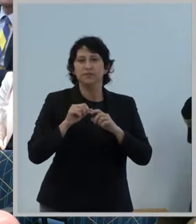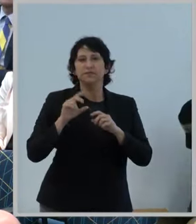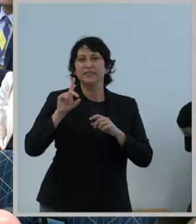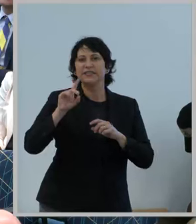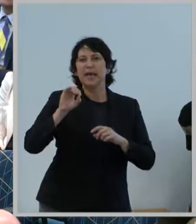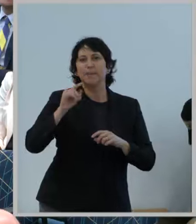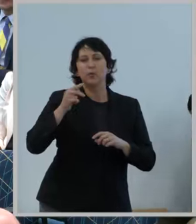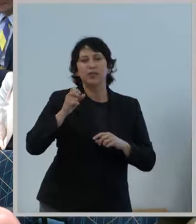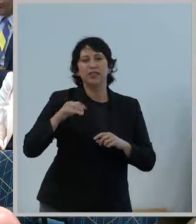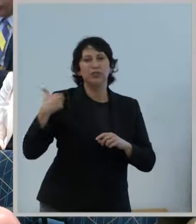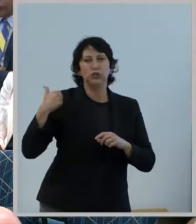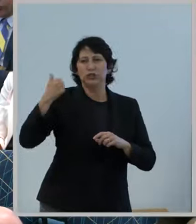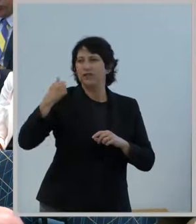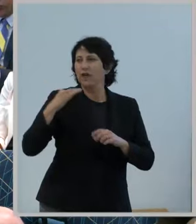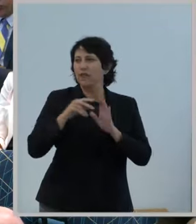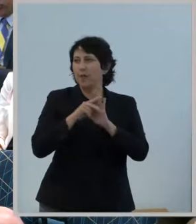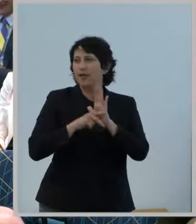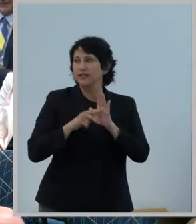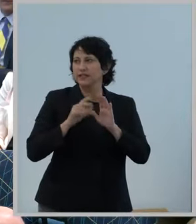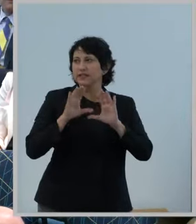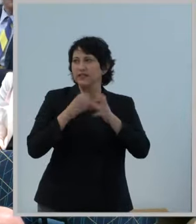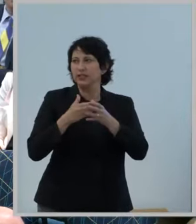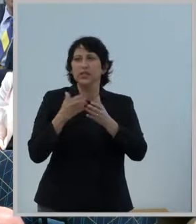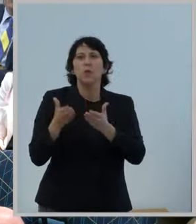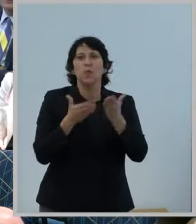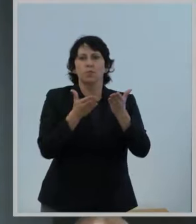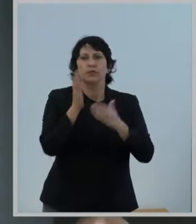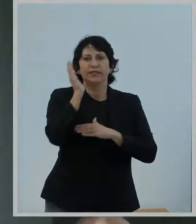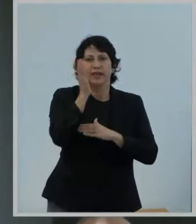Chief of the Policy and Rules Division, who will present the item.